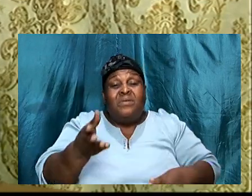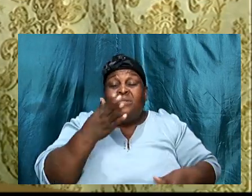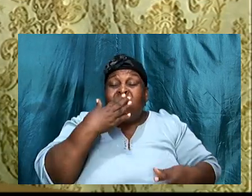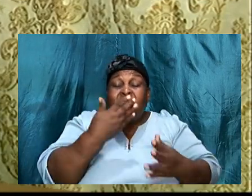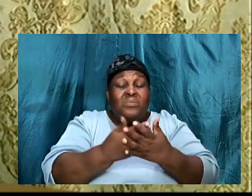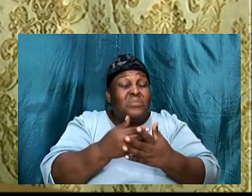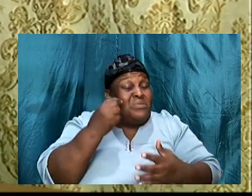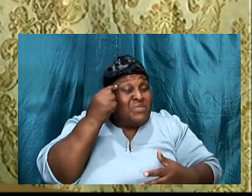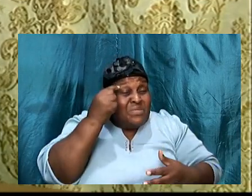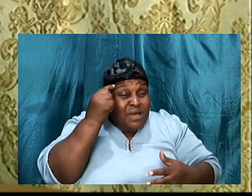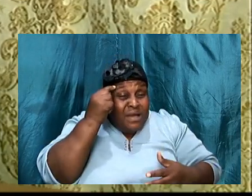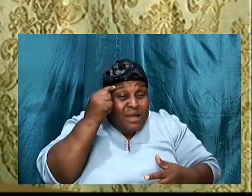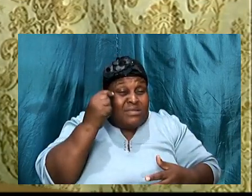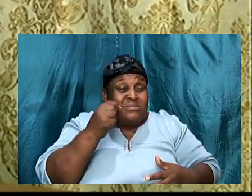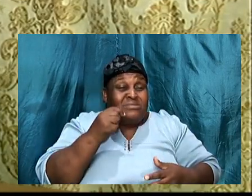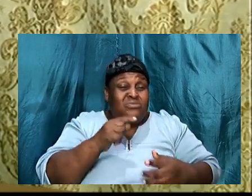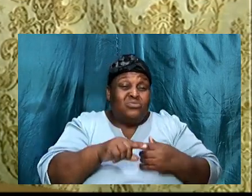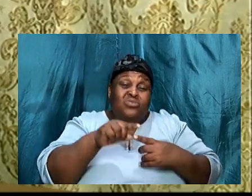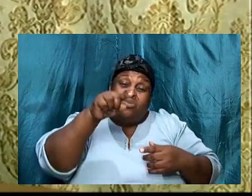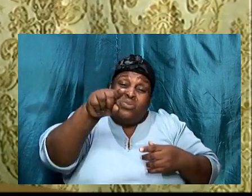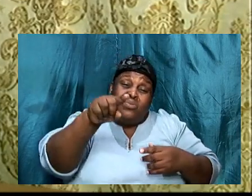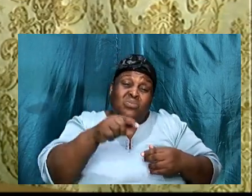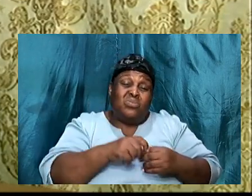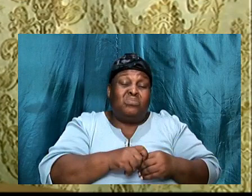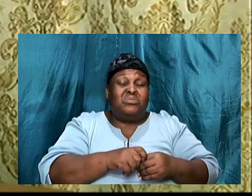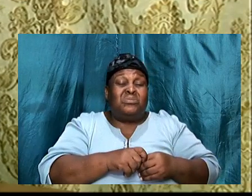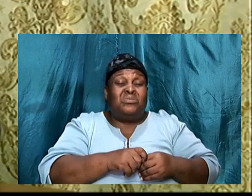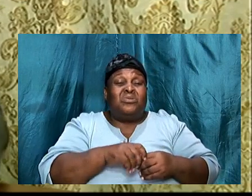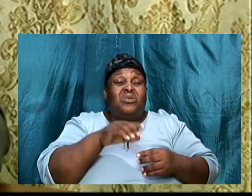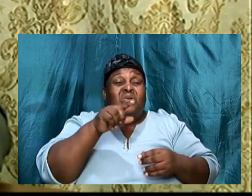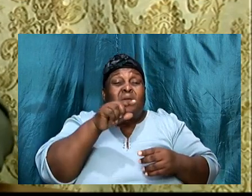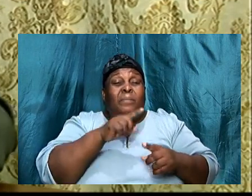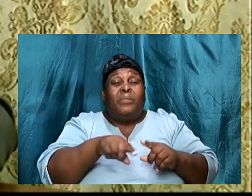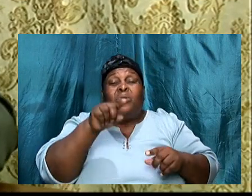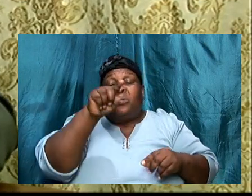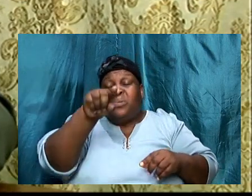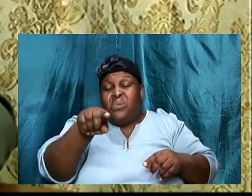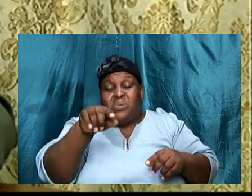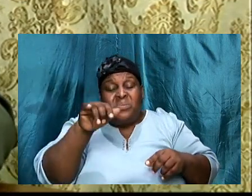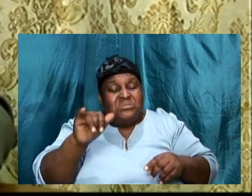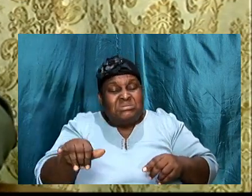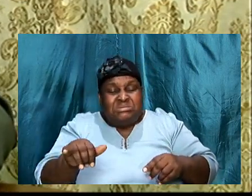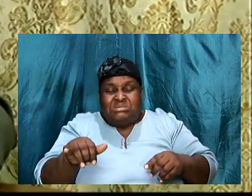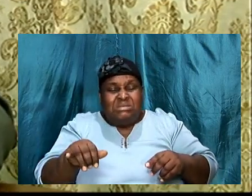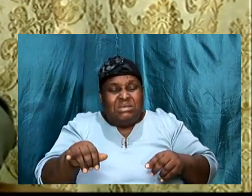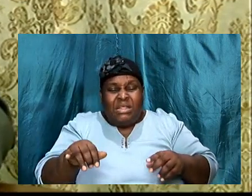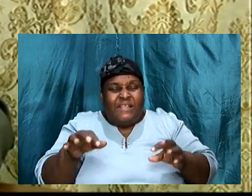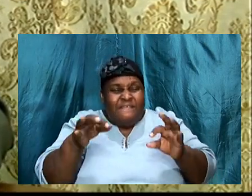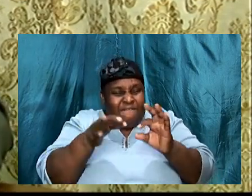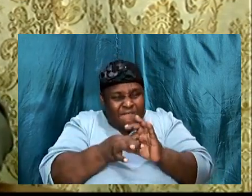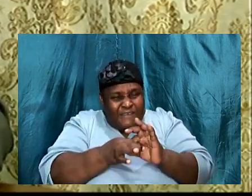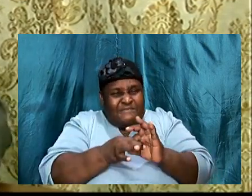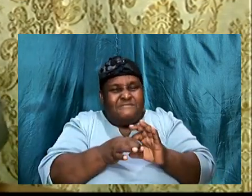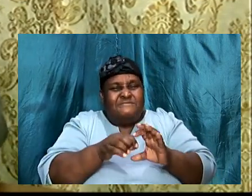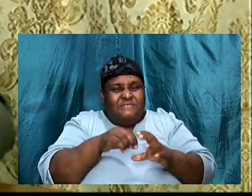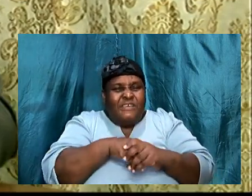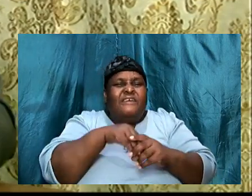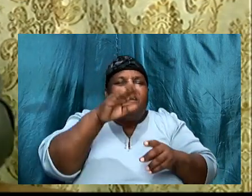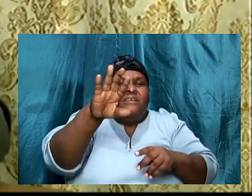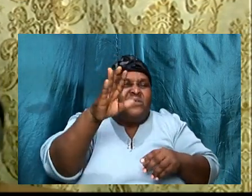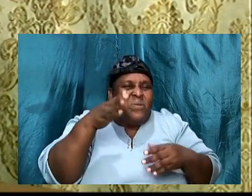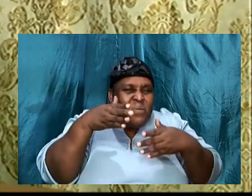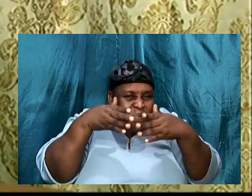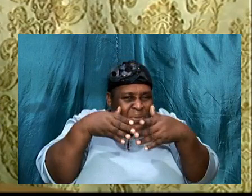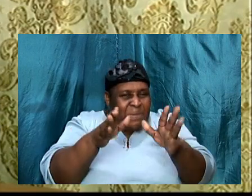you, but you are still, hell bent, and going, outside of my will, God is